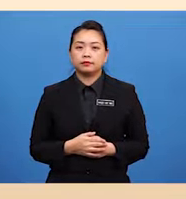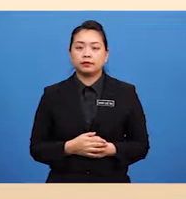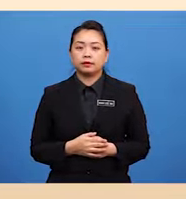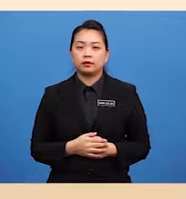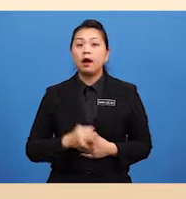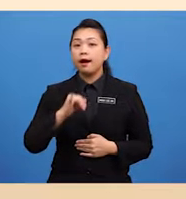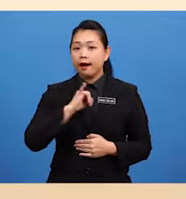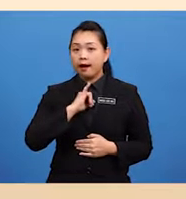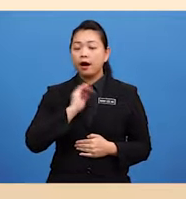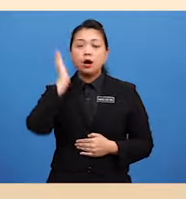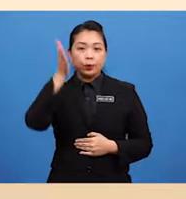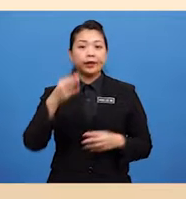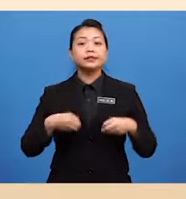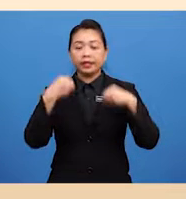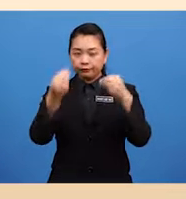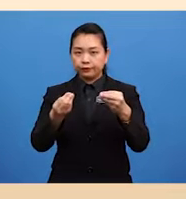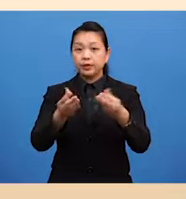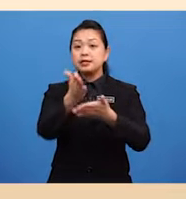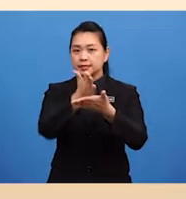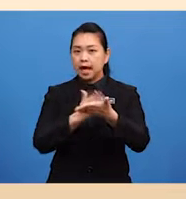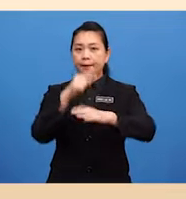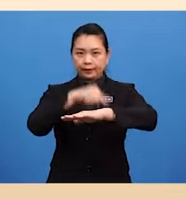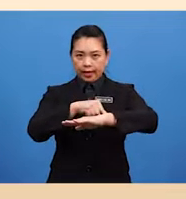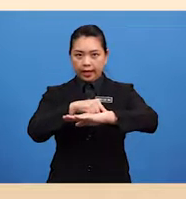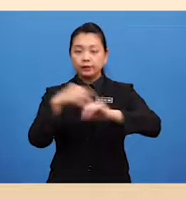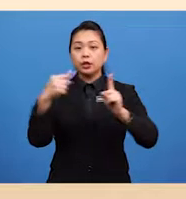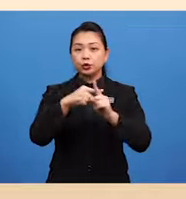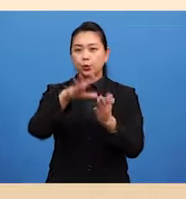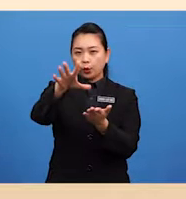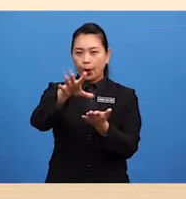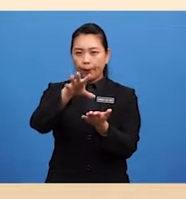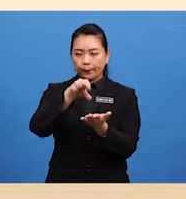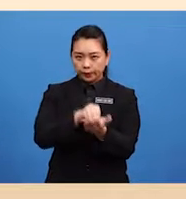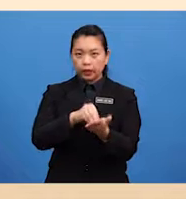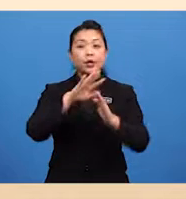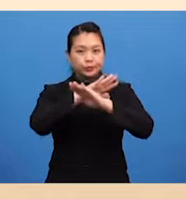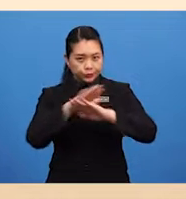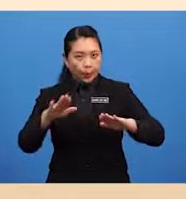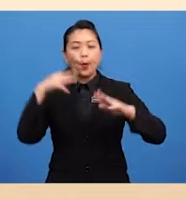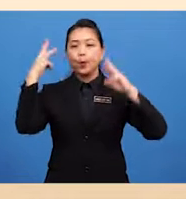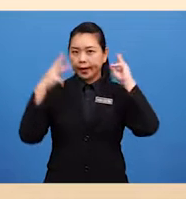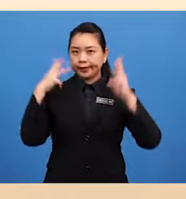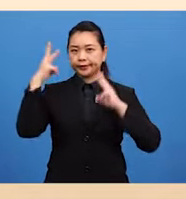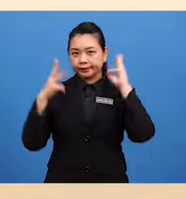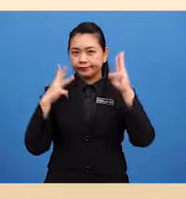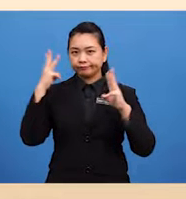I Will Give You Some Time To Copy The Works So Don't Worry